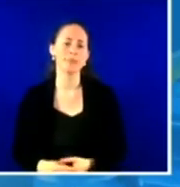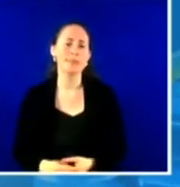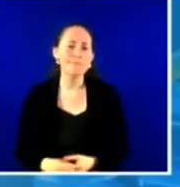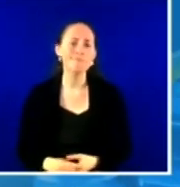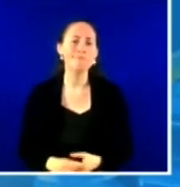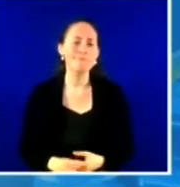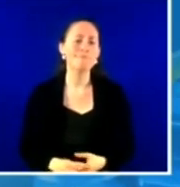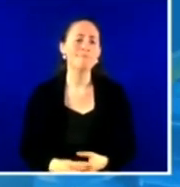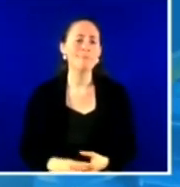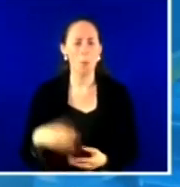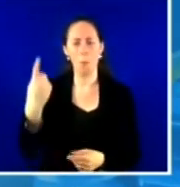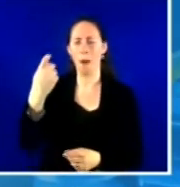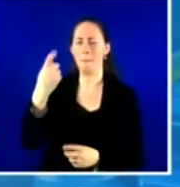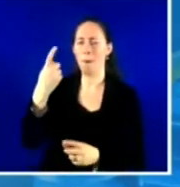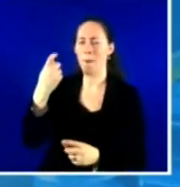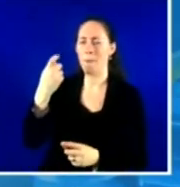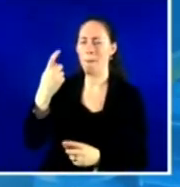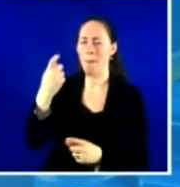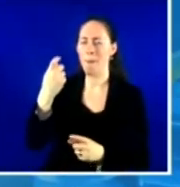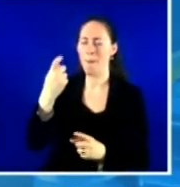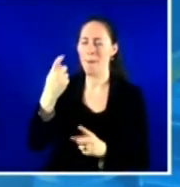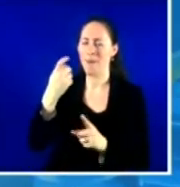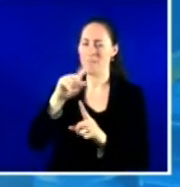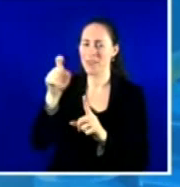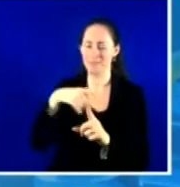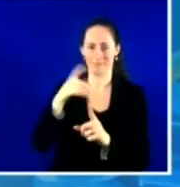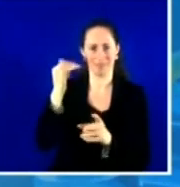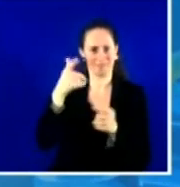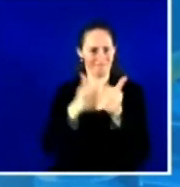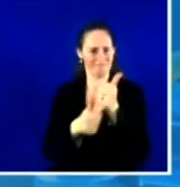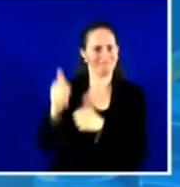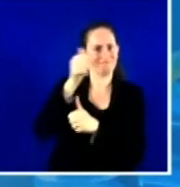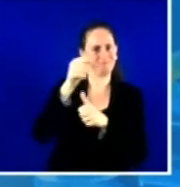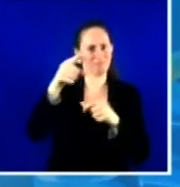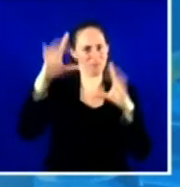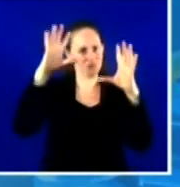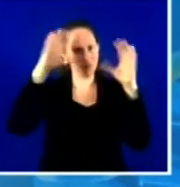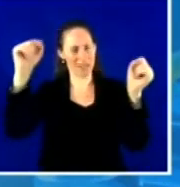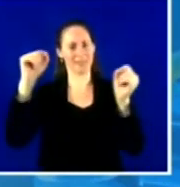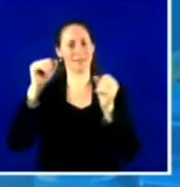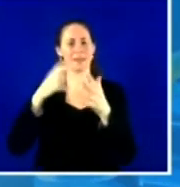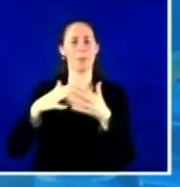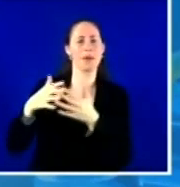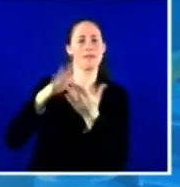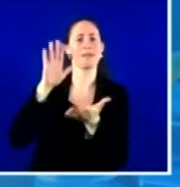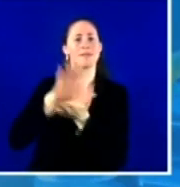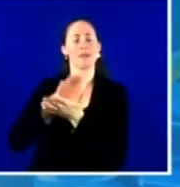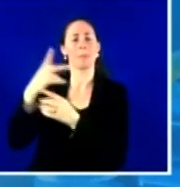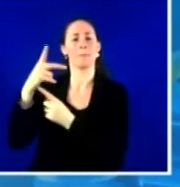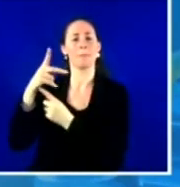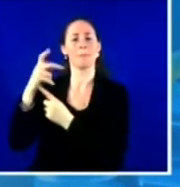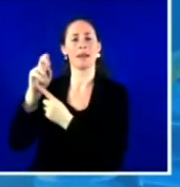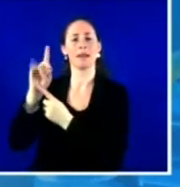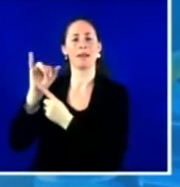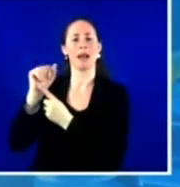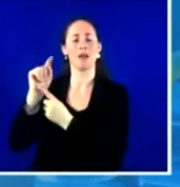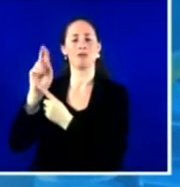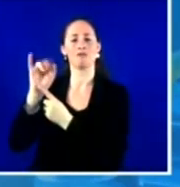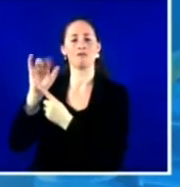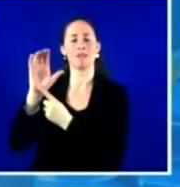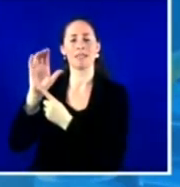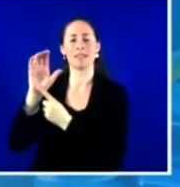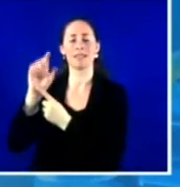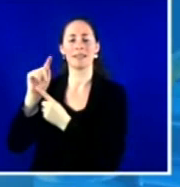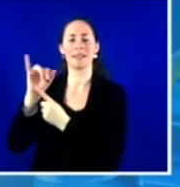of the American Academy of Pediatrics, could you just tell us what are some of the initiatives that the AAP and Children's